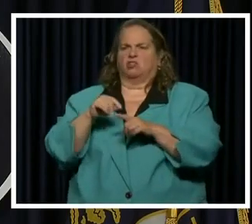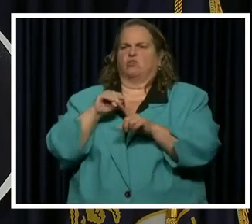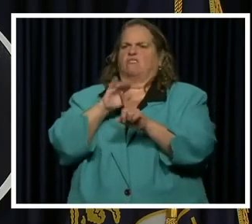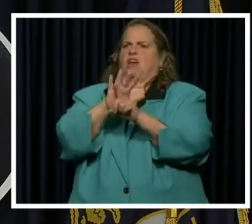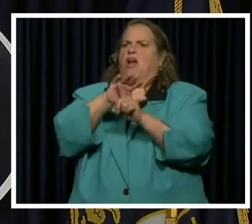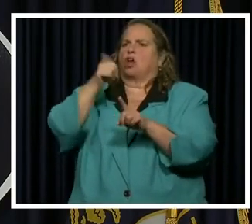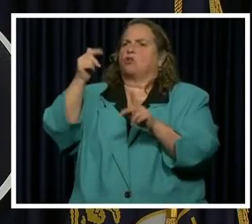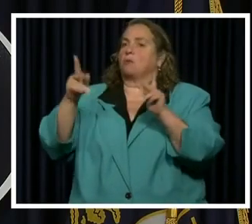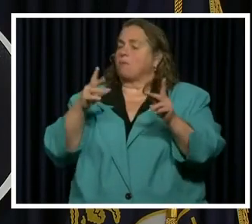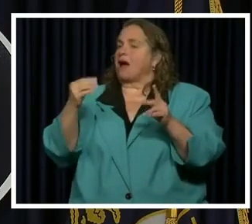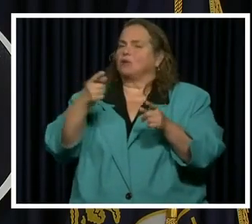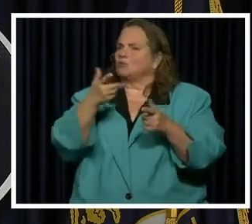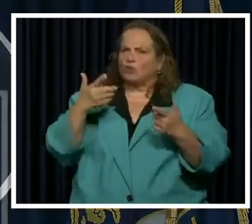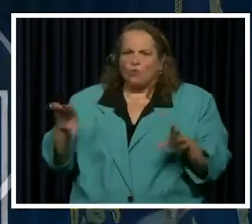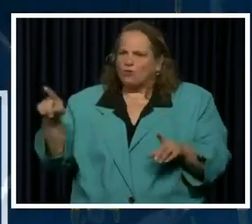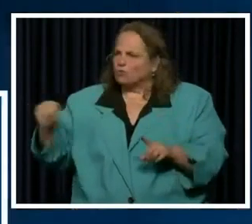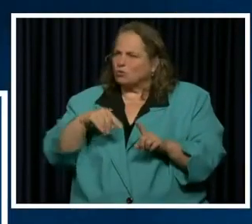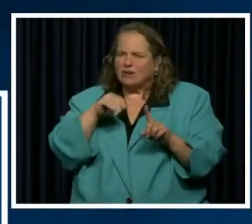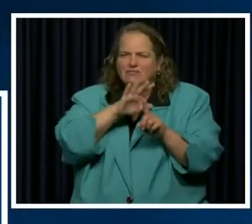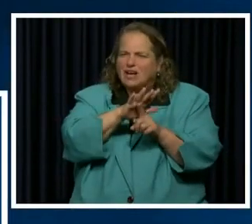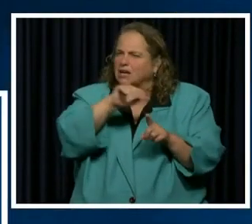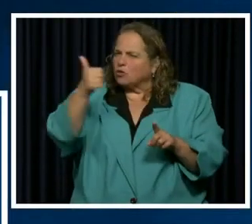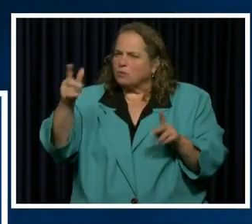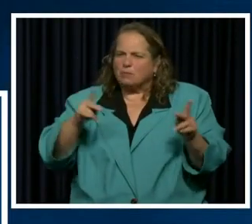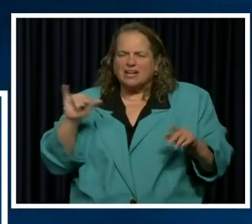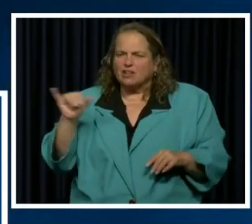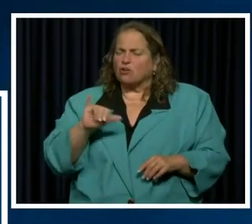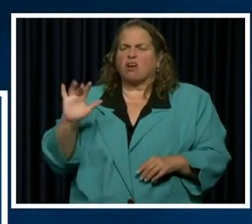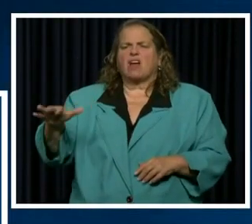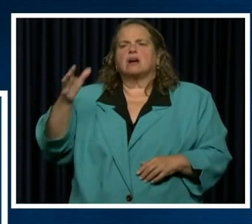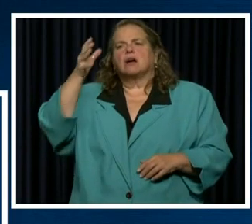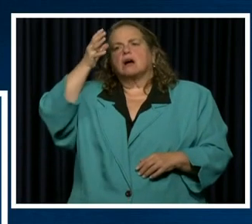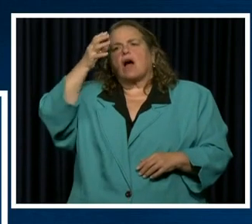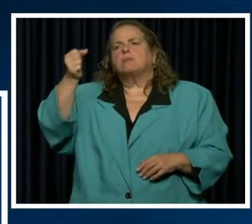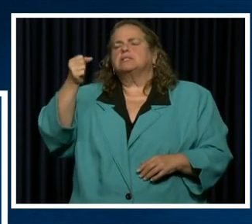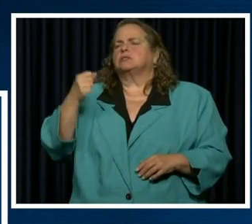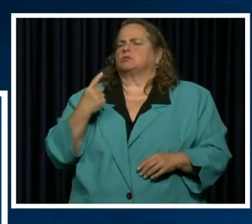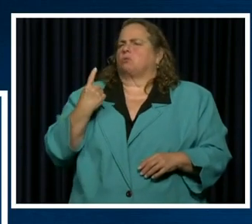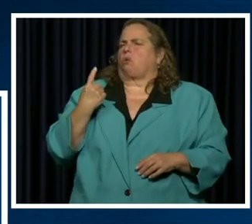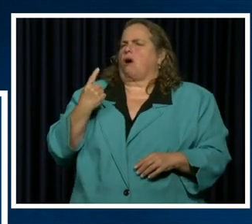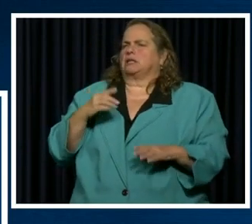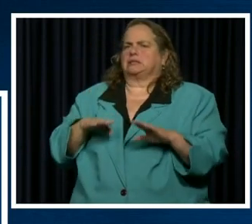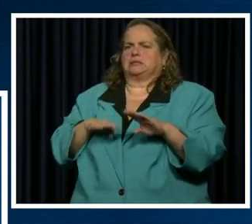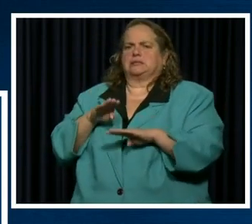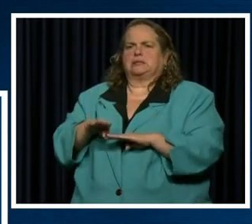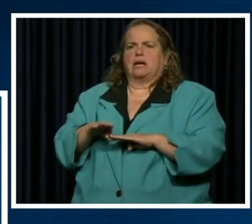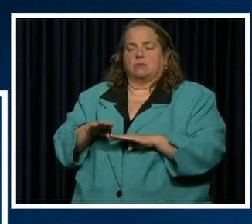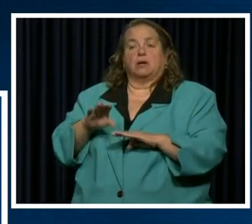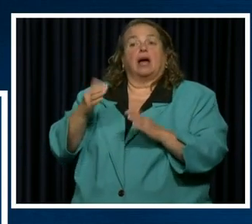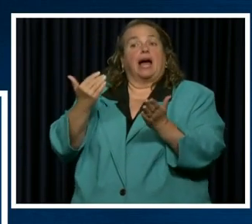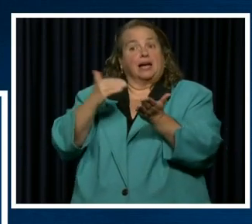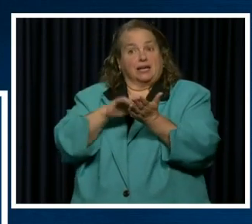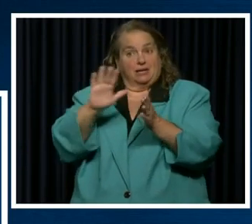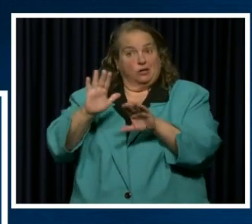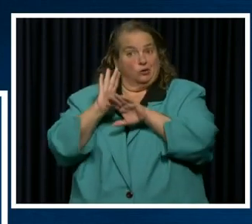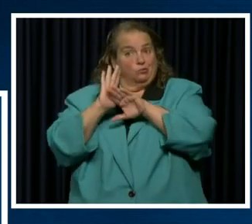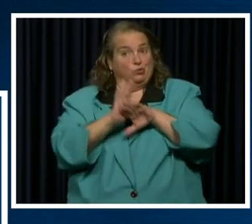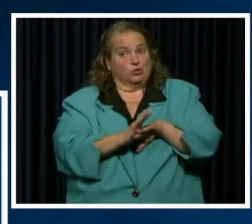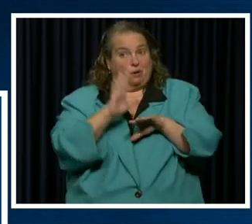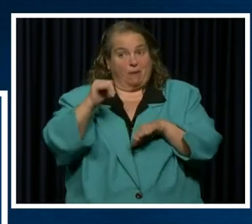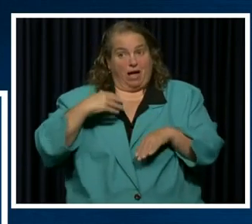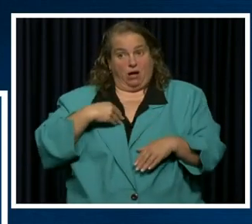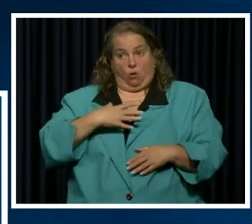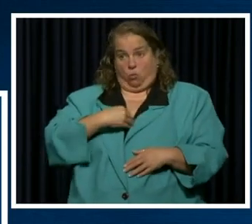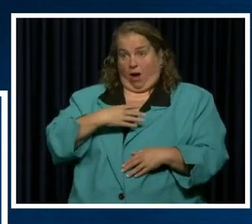to either. So just one really common sense step, again, pushed by the White House, adopted